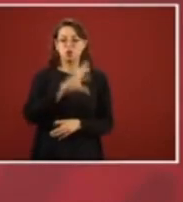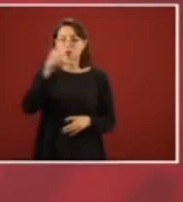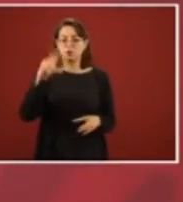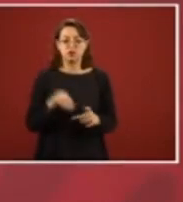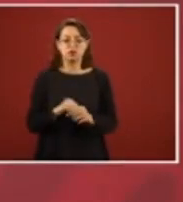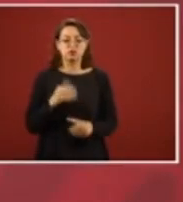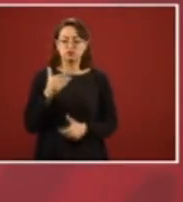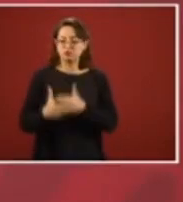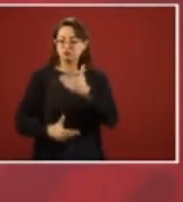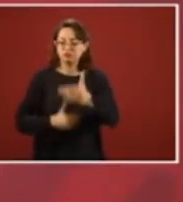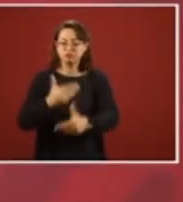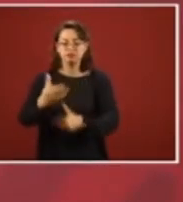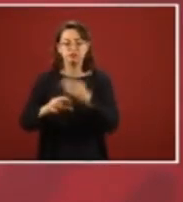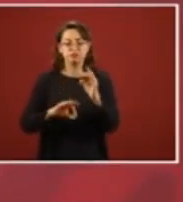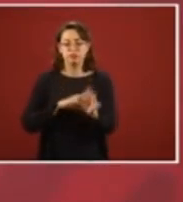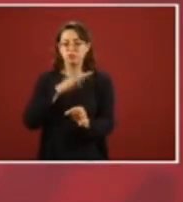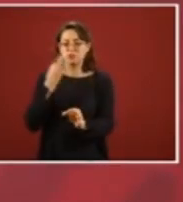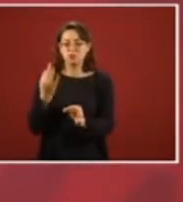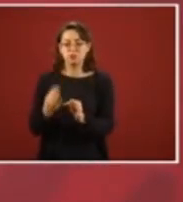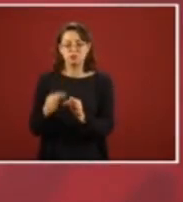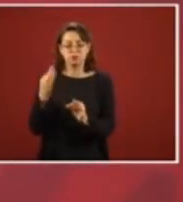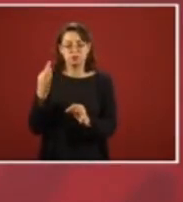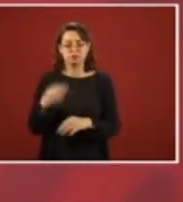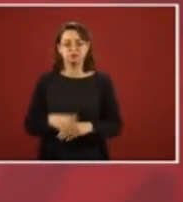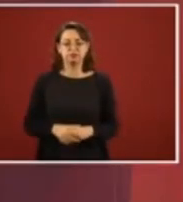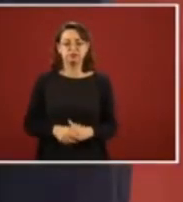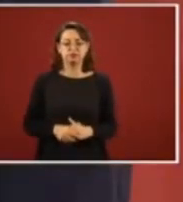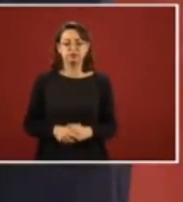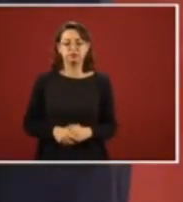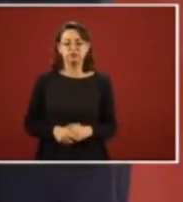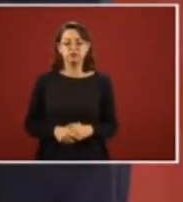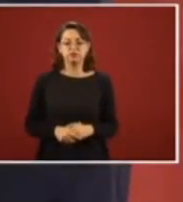so that we can comply with all the procedures,